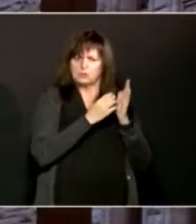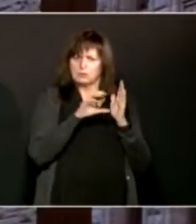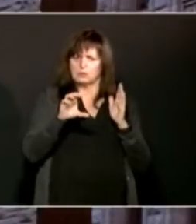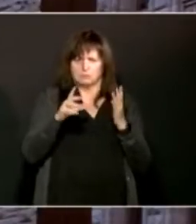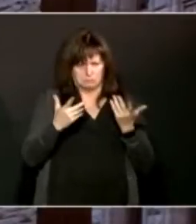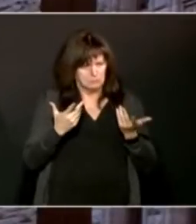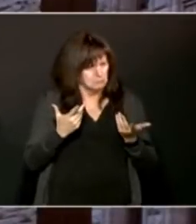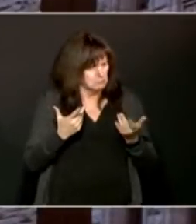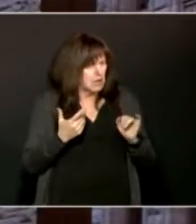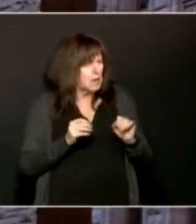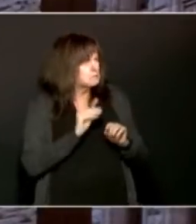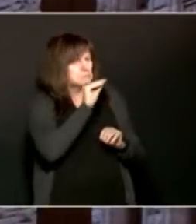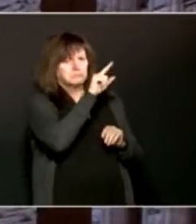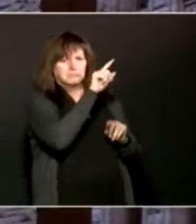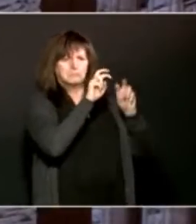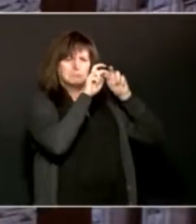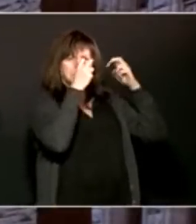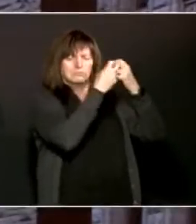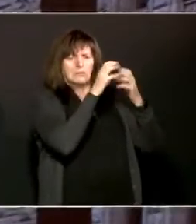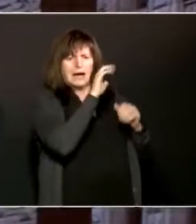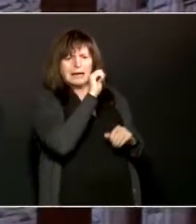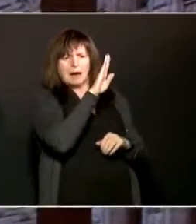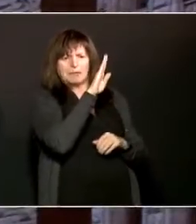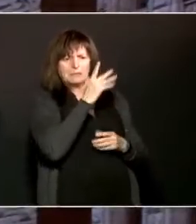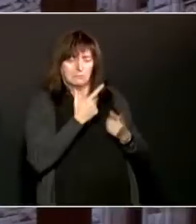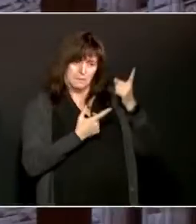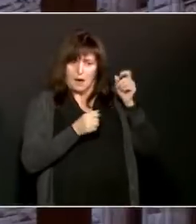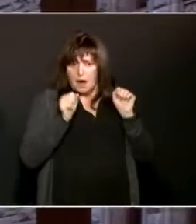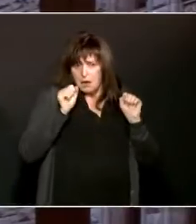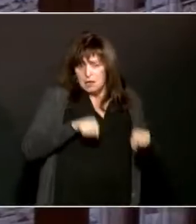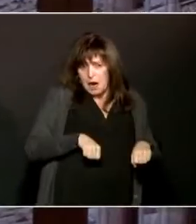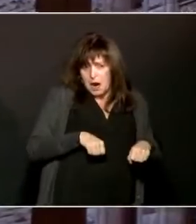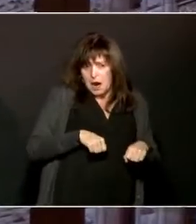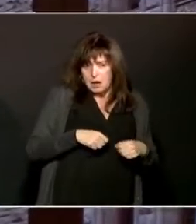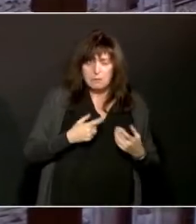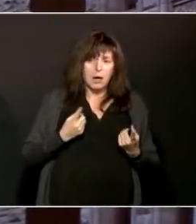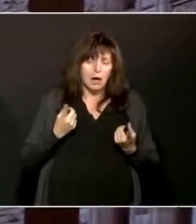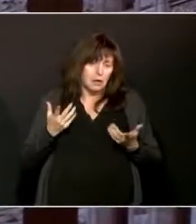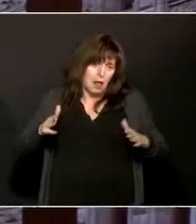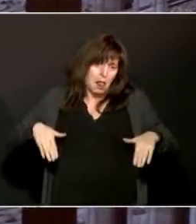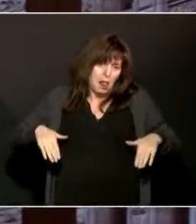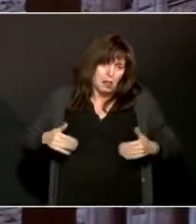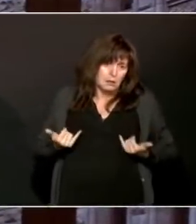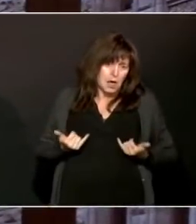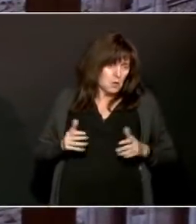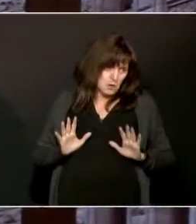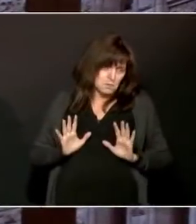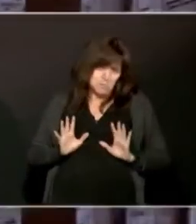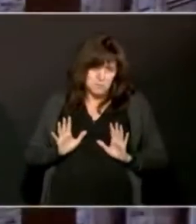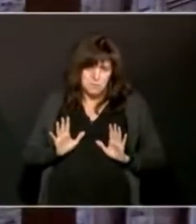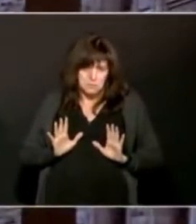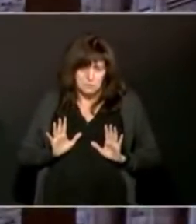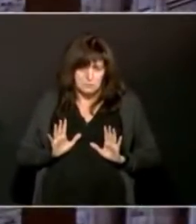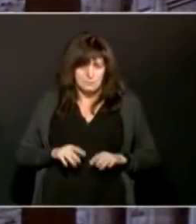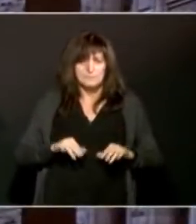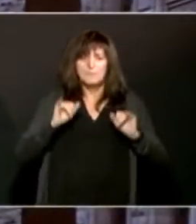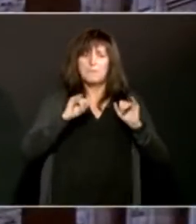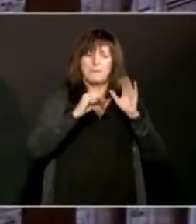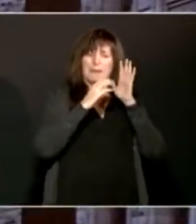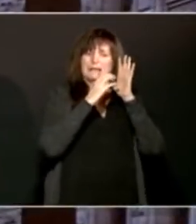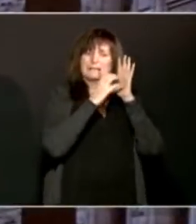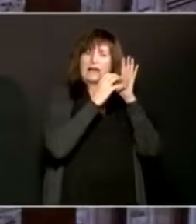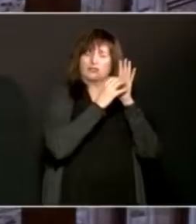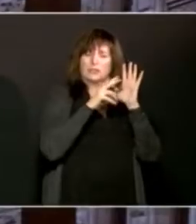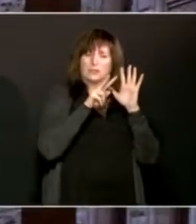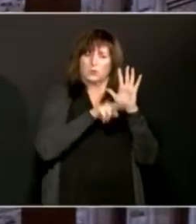Nothing precludes that Medical Officer of Health, in their respective gray zones, can give other Section 22 orders to